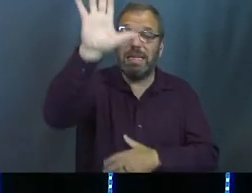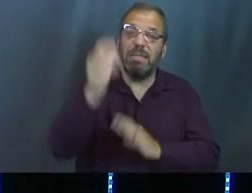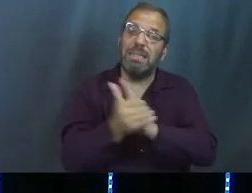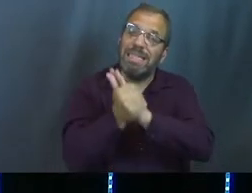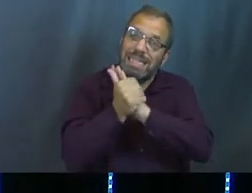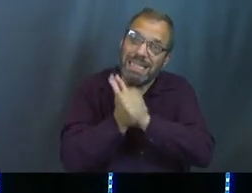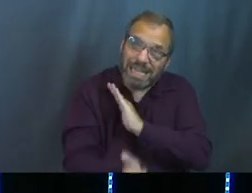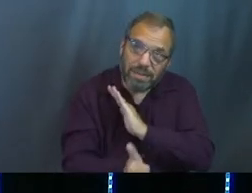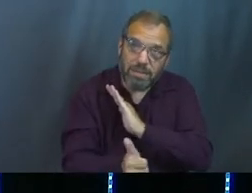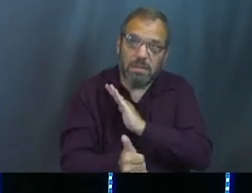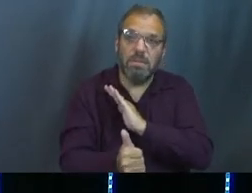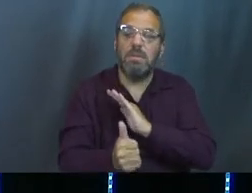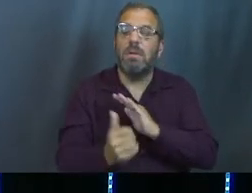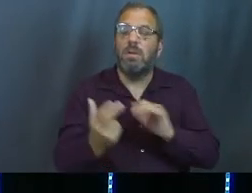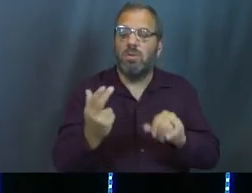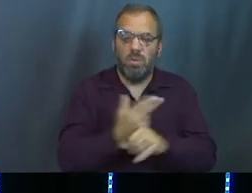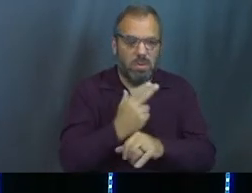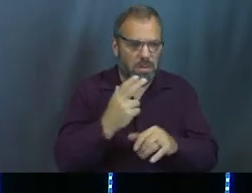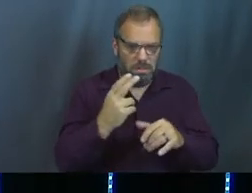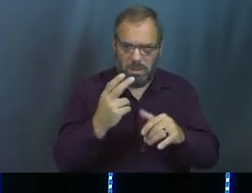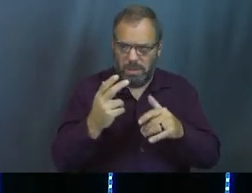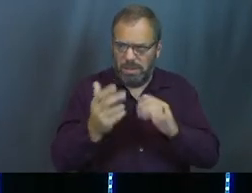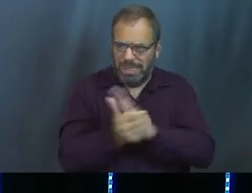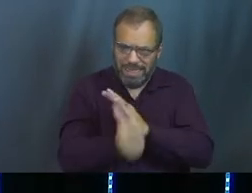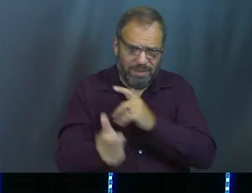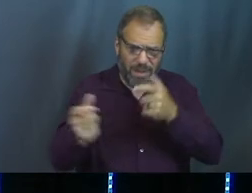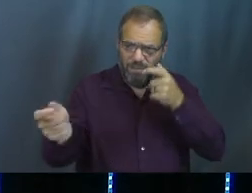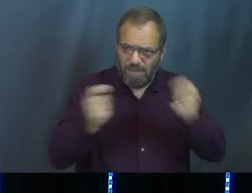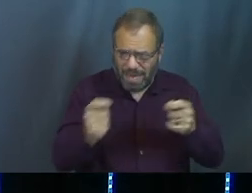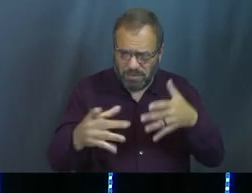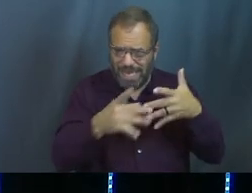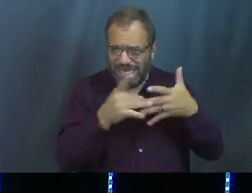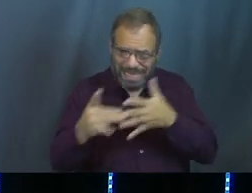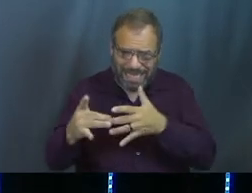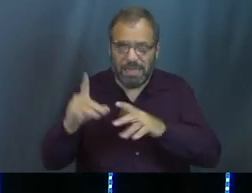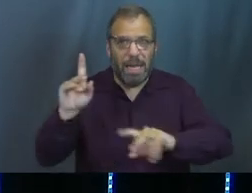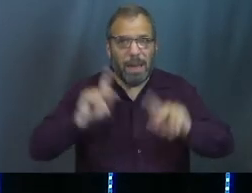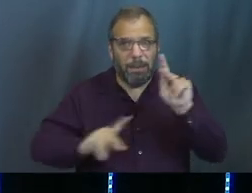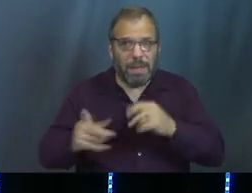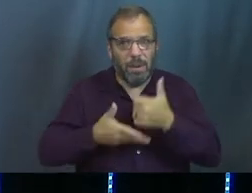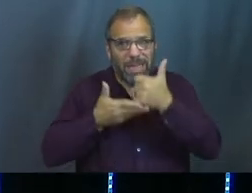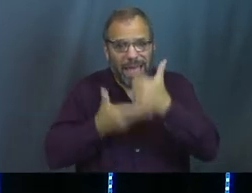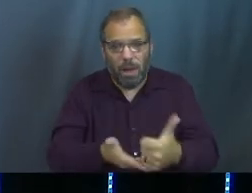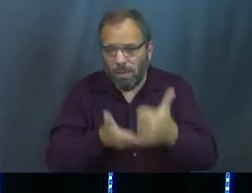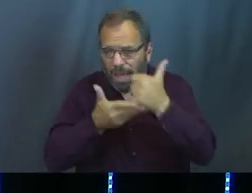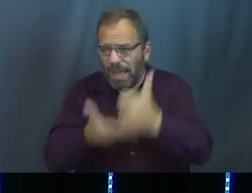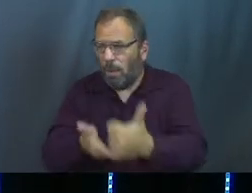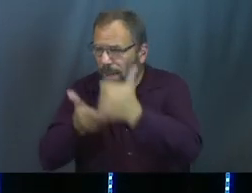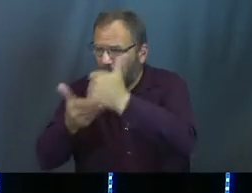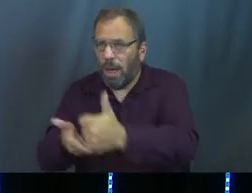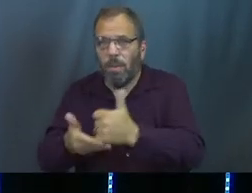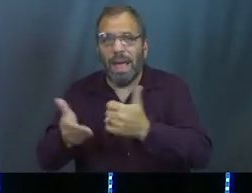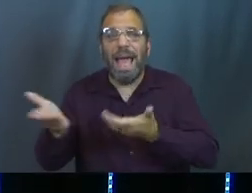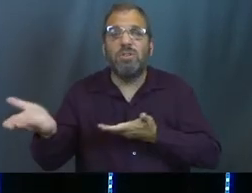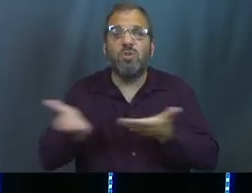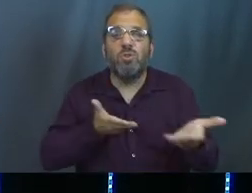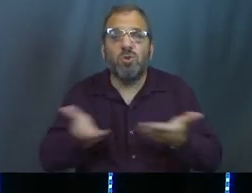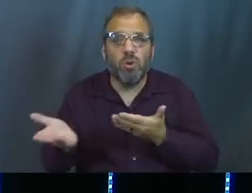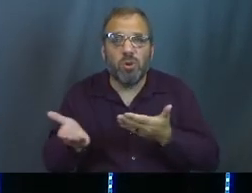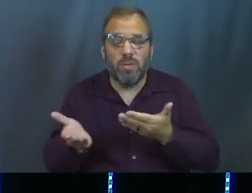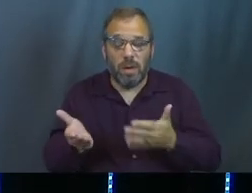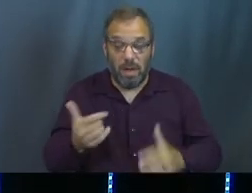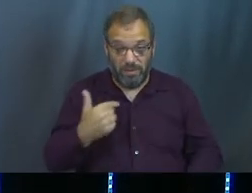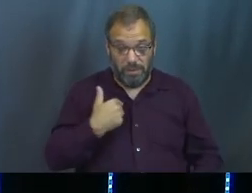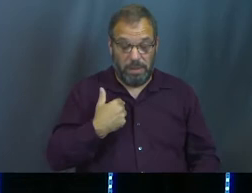from him. He keeps using the gifts that God is giving him to lead people, to help and serve people. This